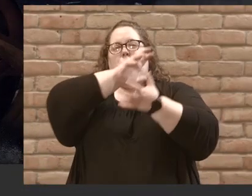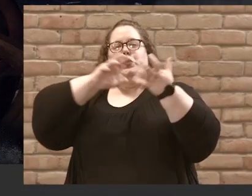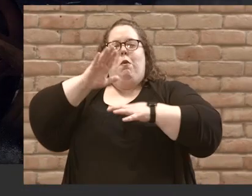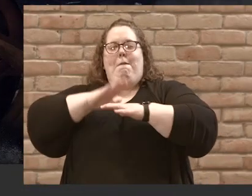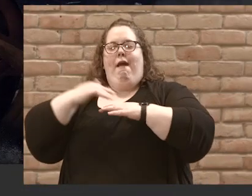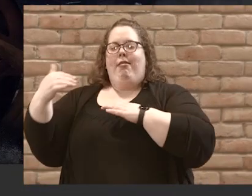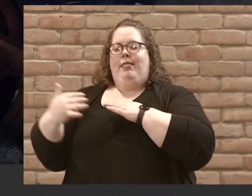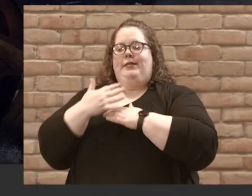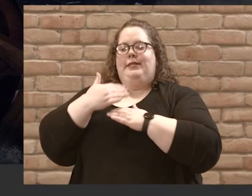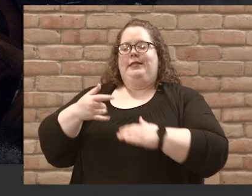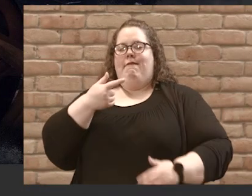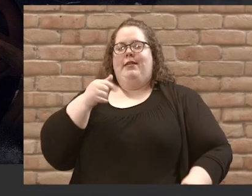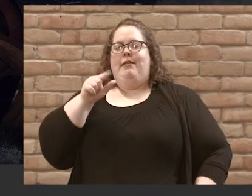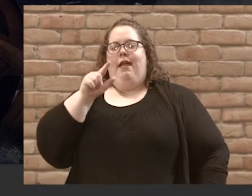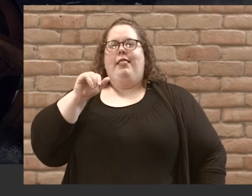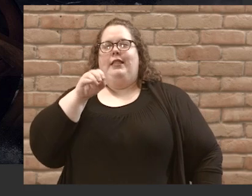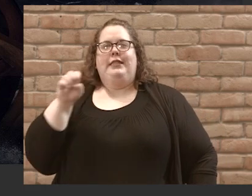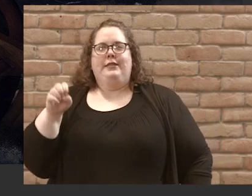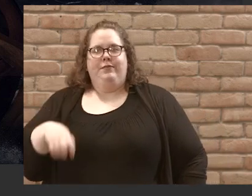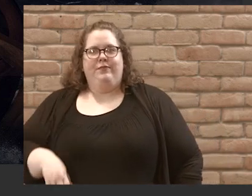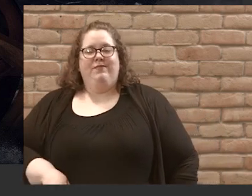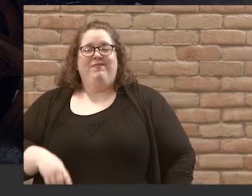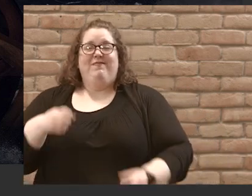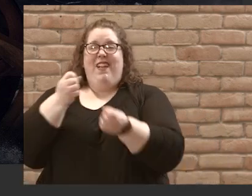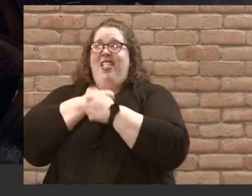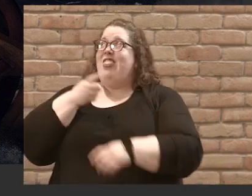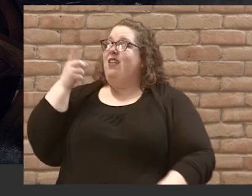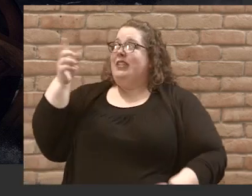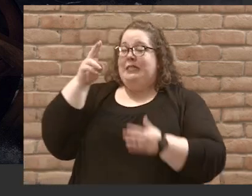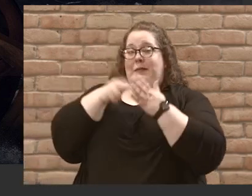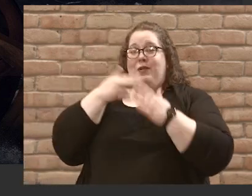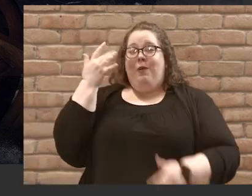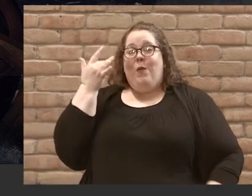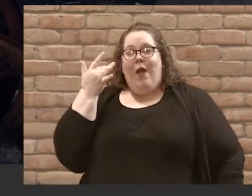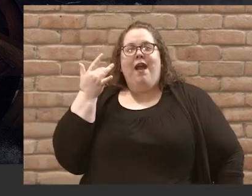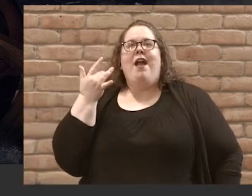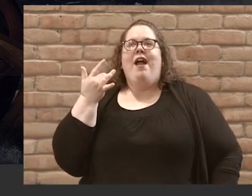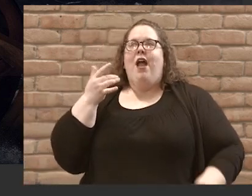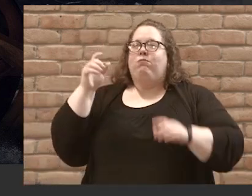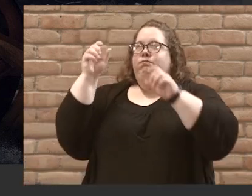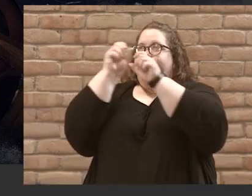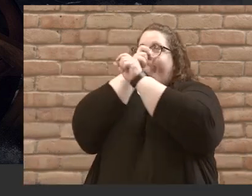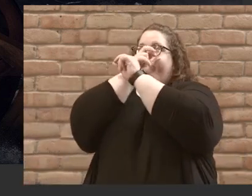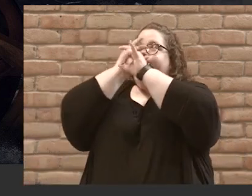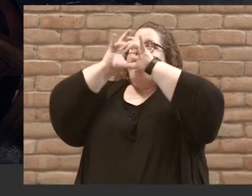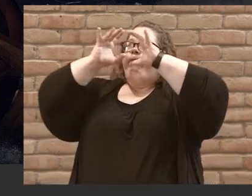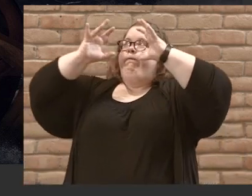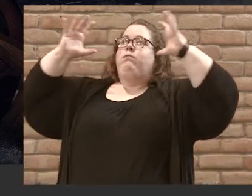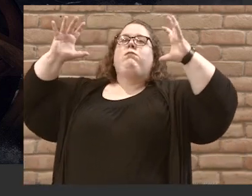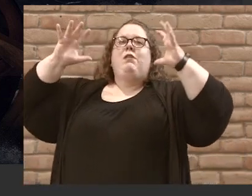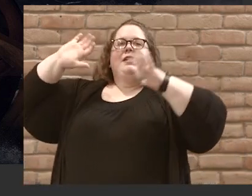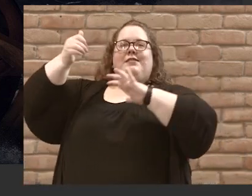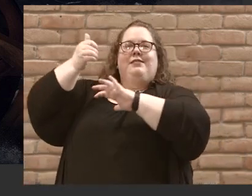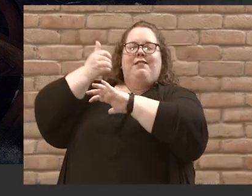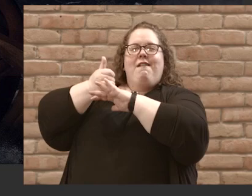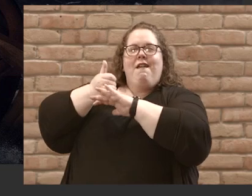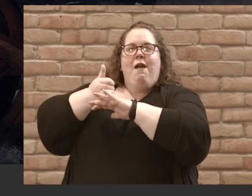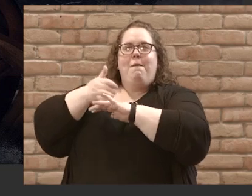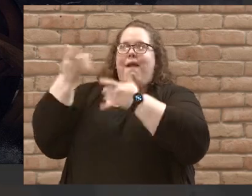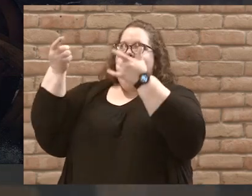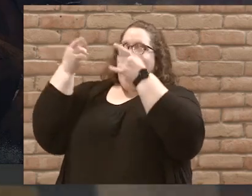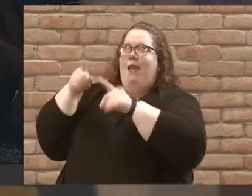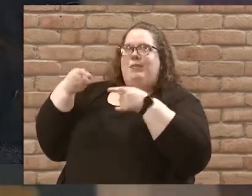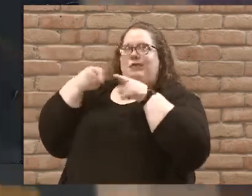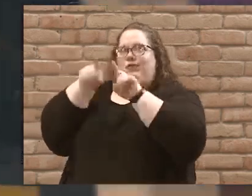Galilee. And I love this painting because it sets the stage. It gives us a picture of what's actually happening in the storm.